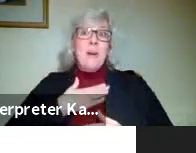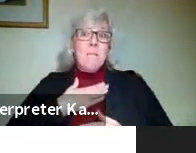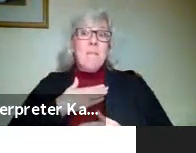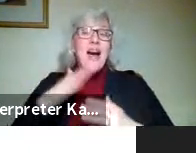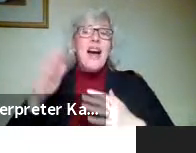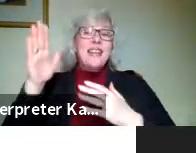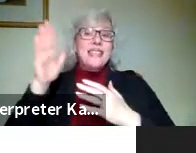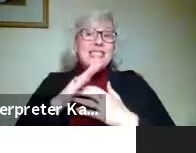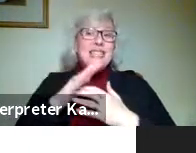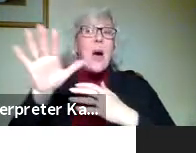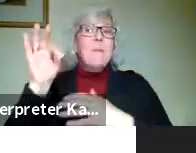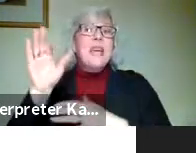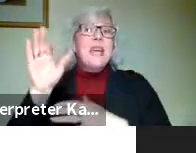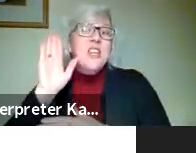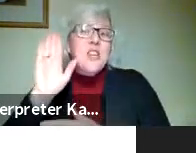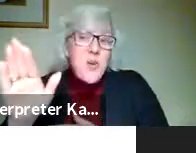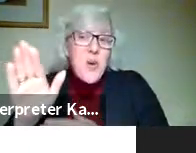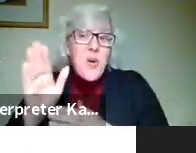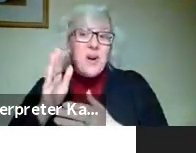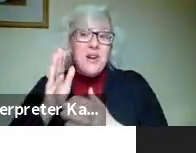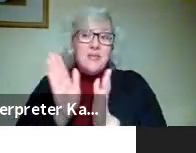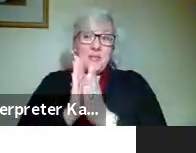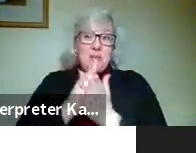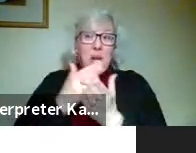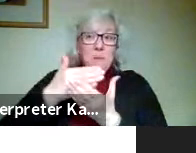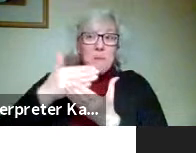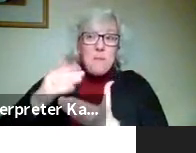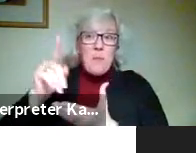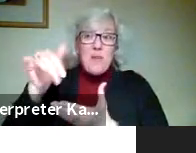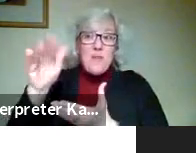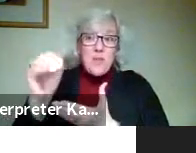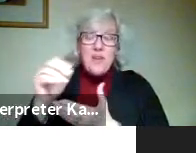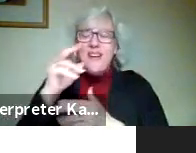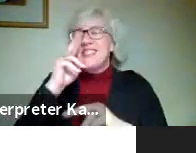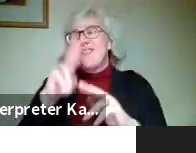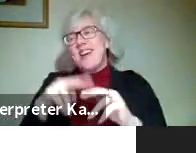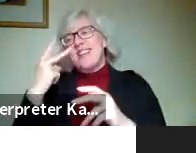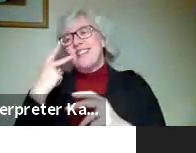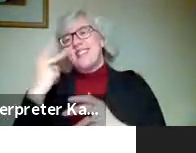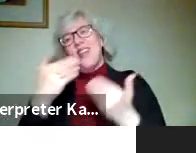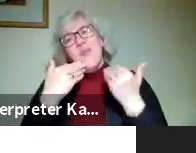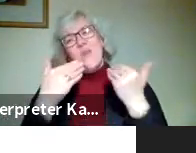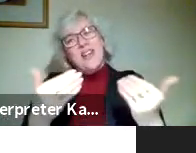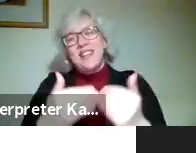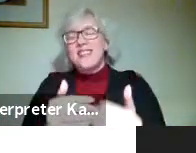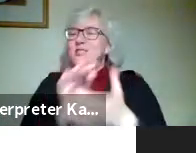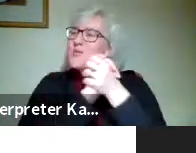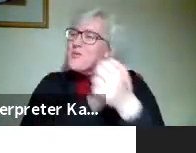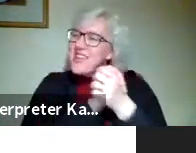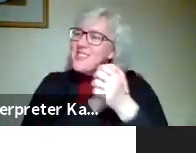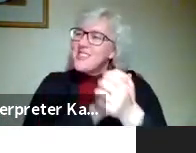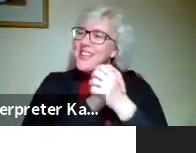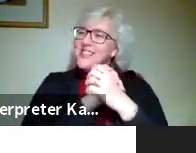topics in your portfolio. So fun to see very well done. Congratulations.